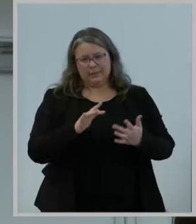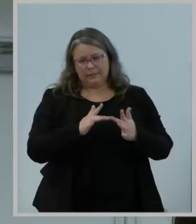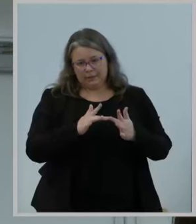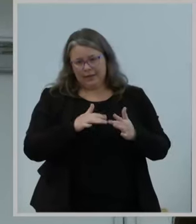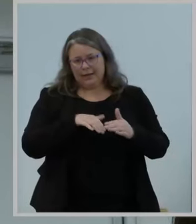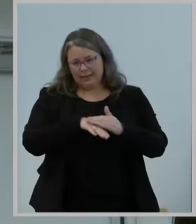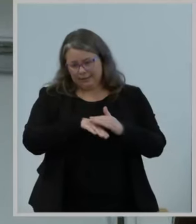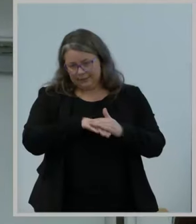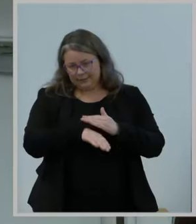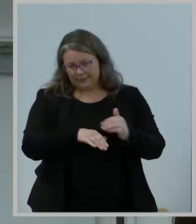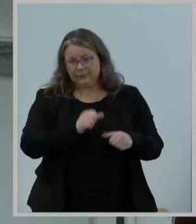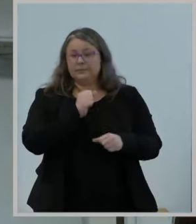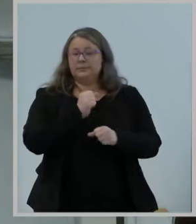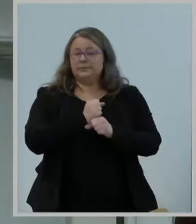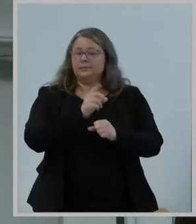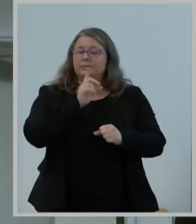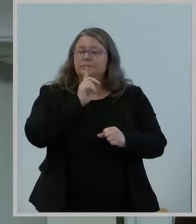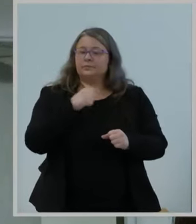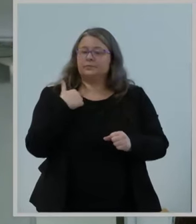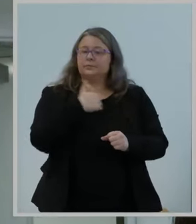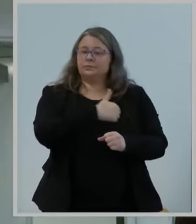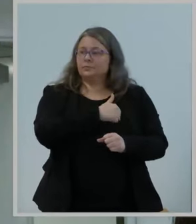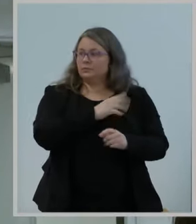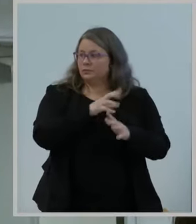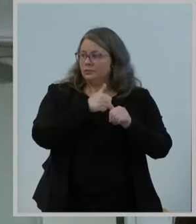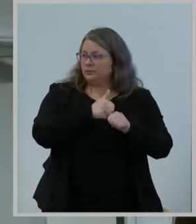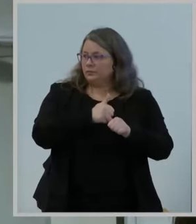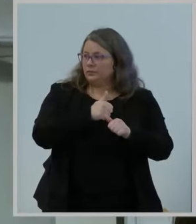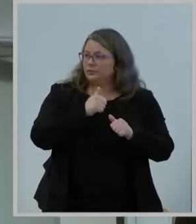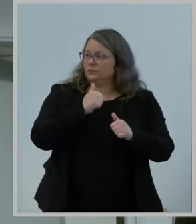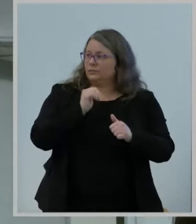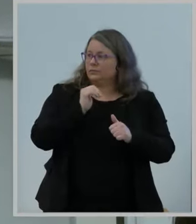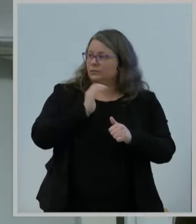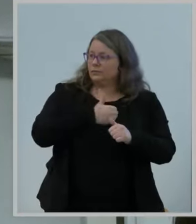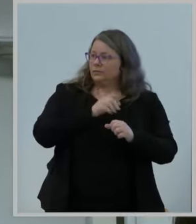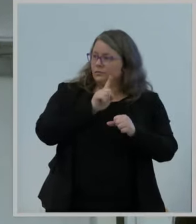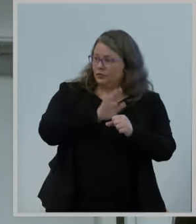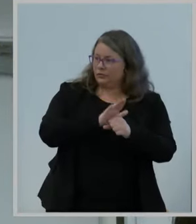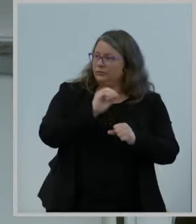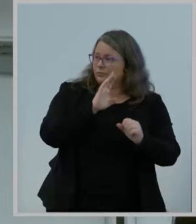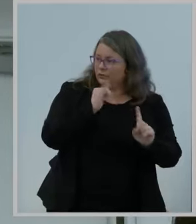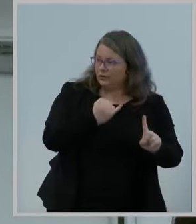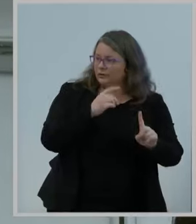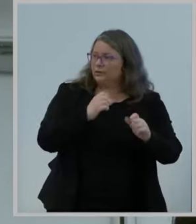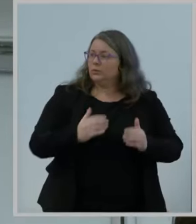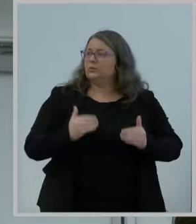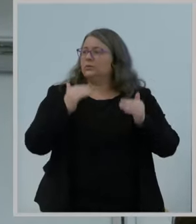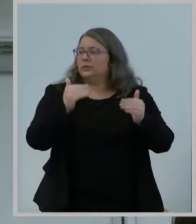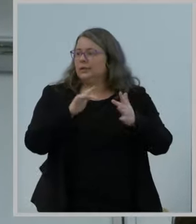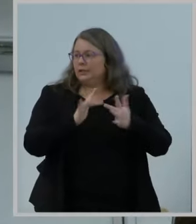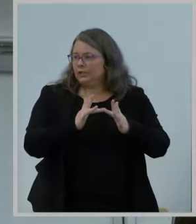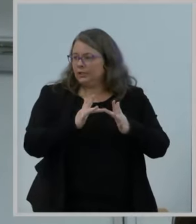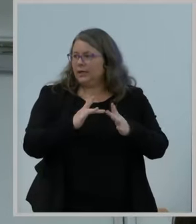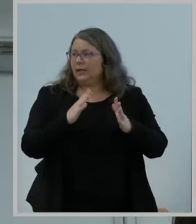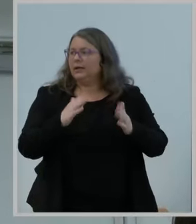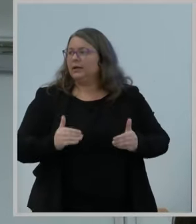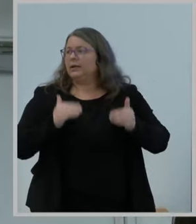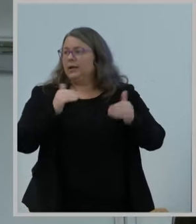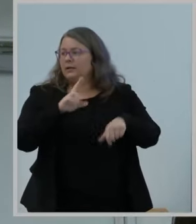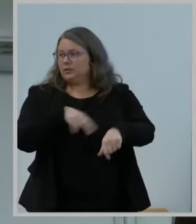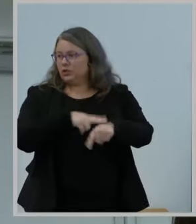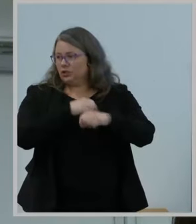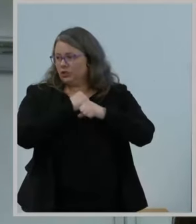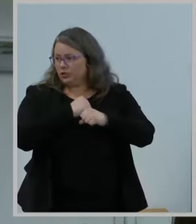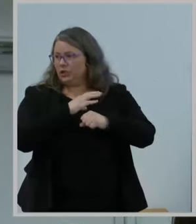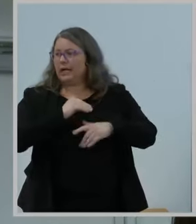obligations and objectives to safeguard the open Internet, advance national security, and protect public safety, and proposes to